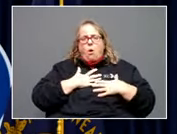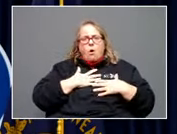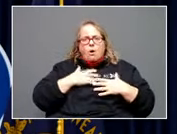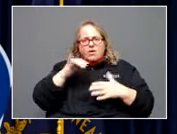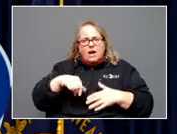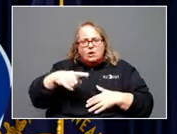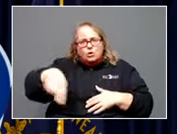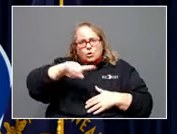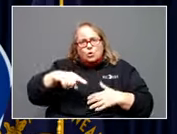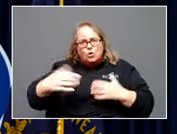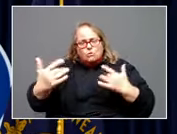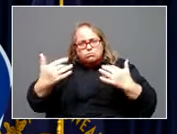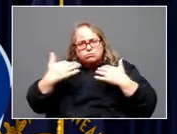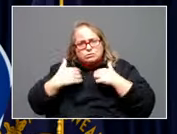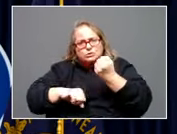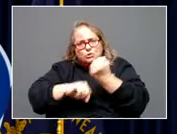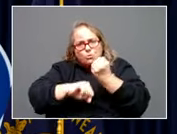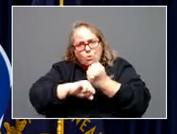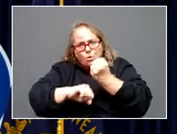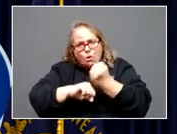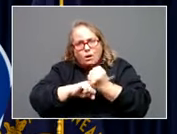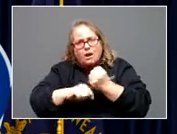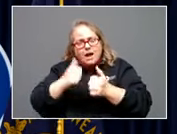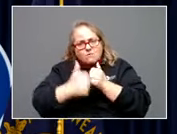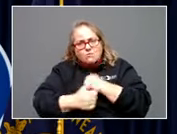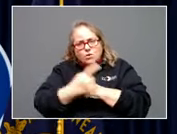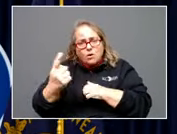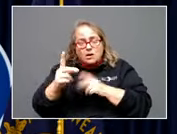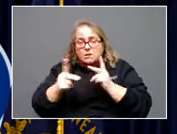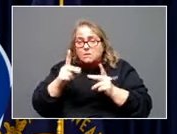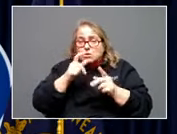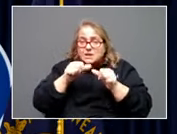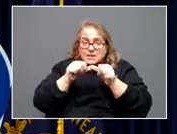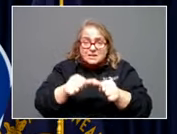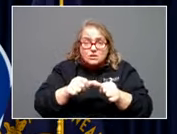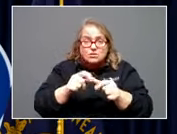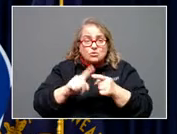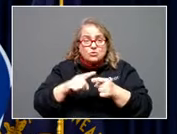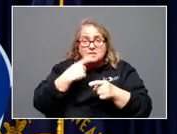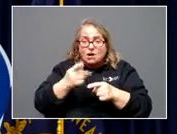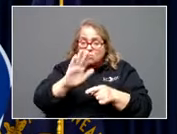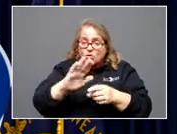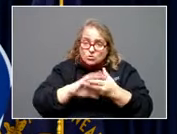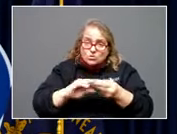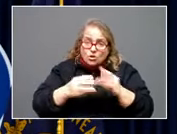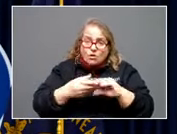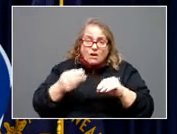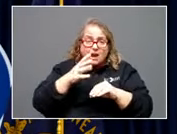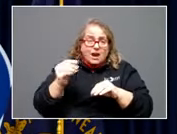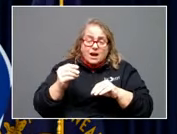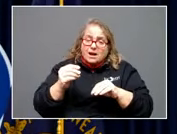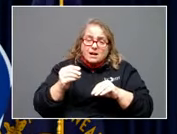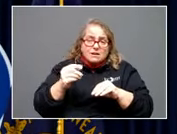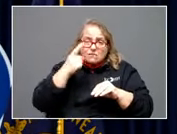outpouring of support from everybody, for people continuing to tell their stories, and mainly just for caring